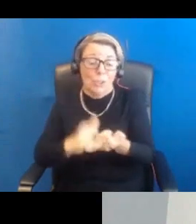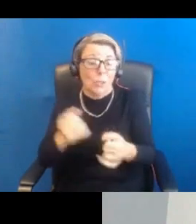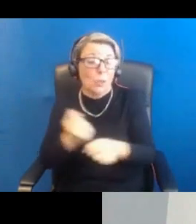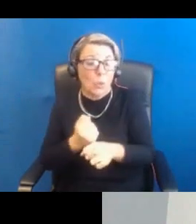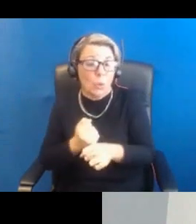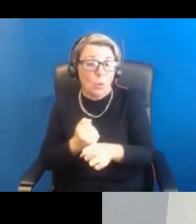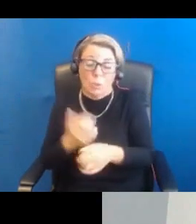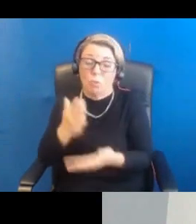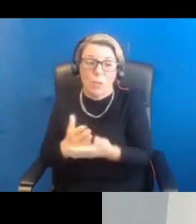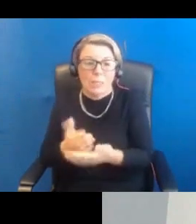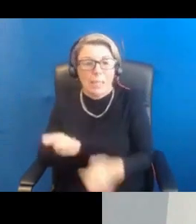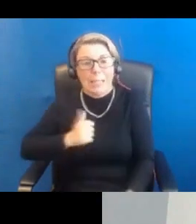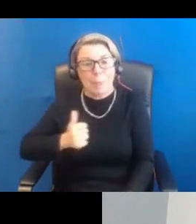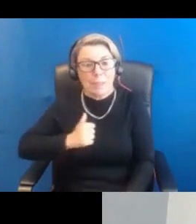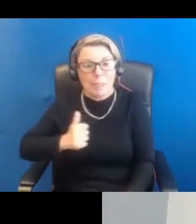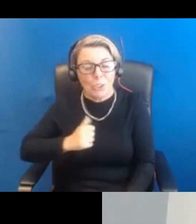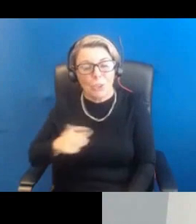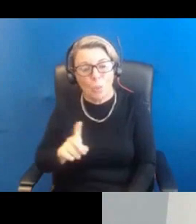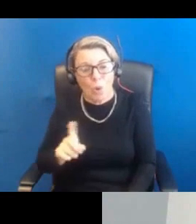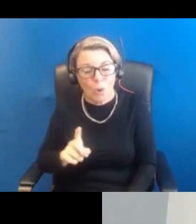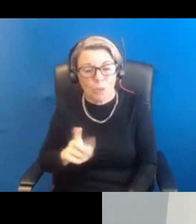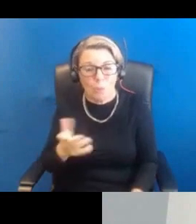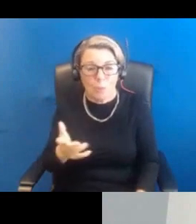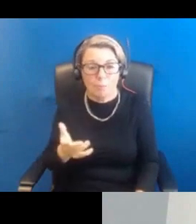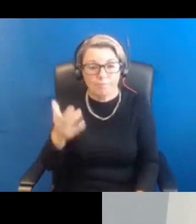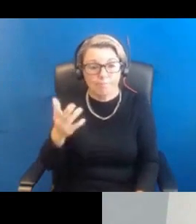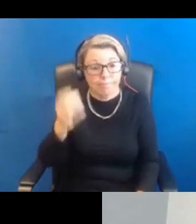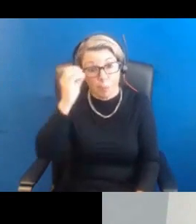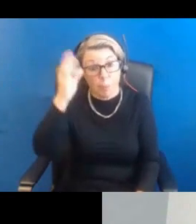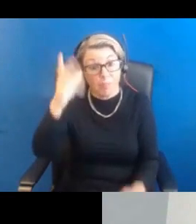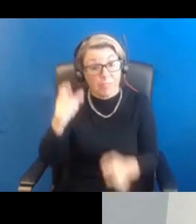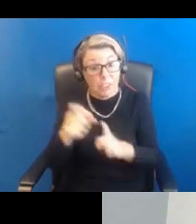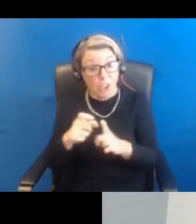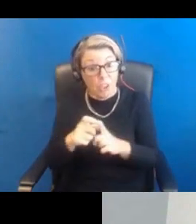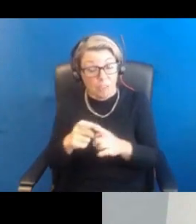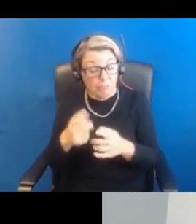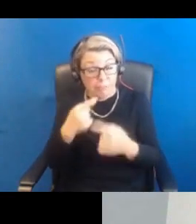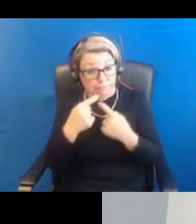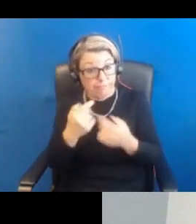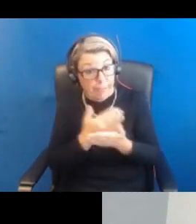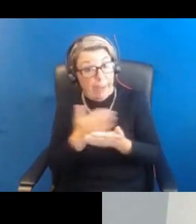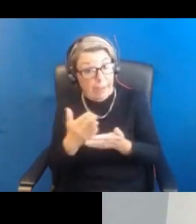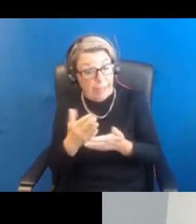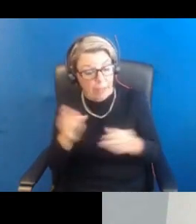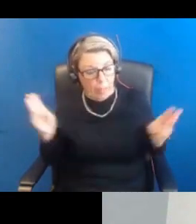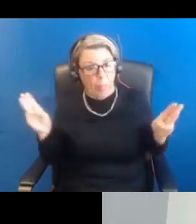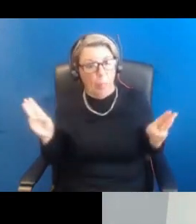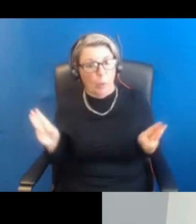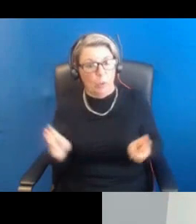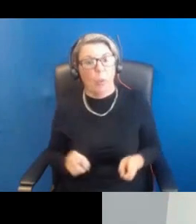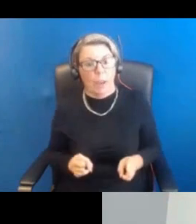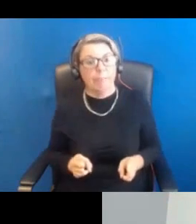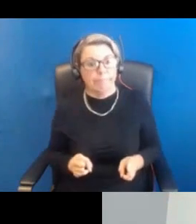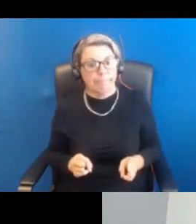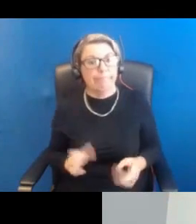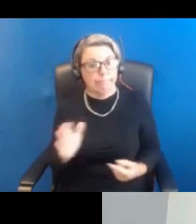you've said, self-management is very important. Professor Duncan has made it extremely clear that losing weight is